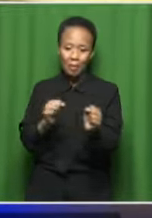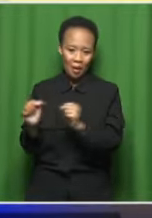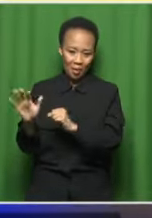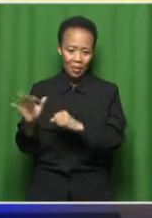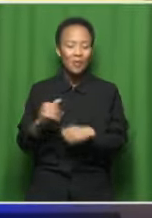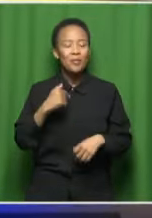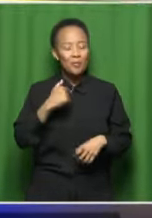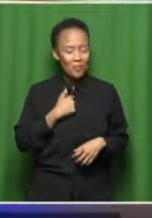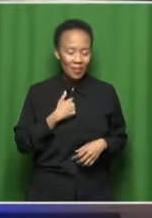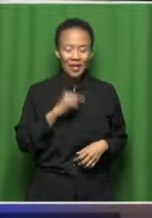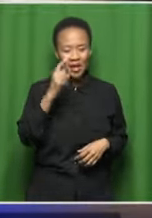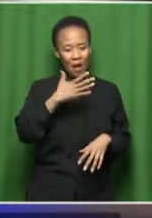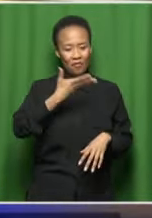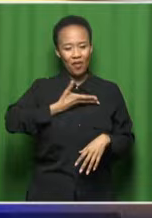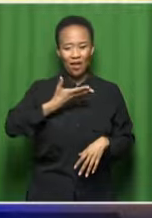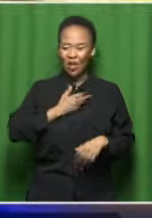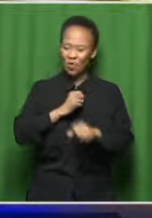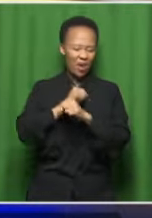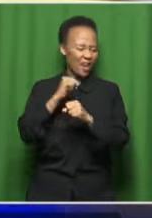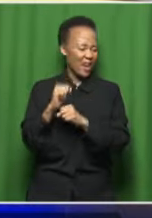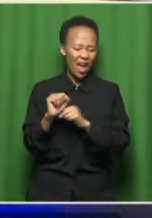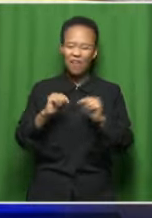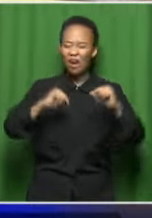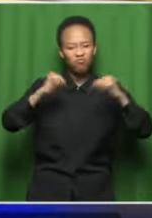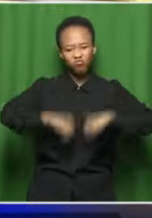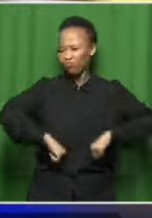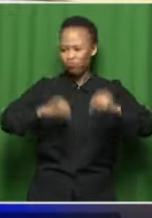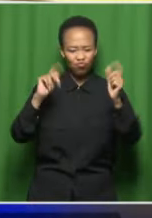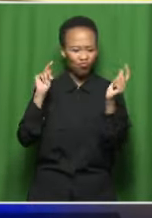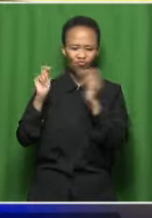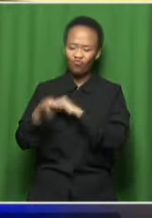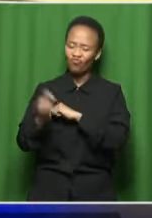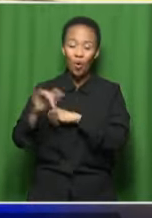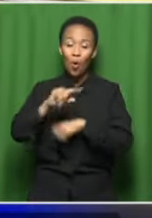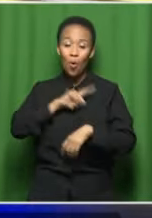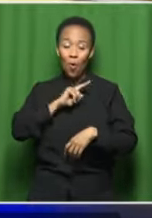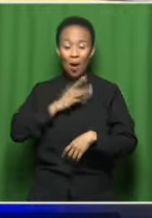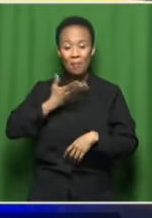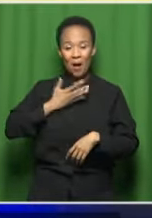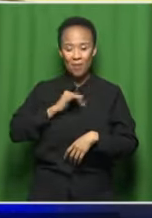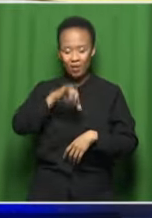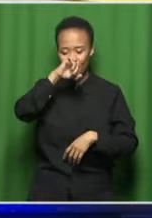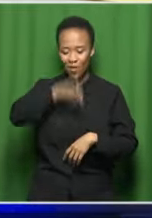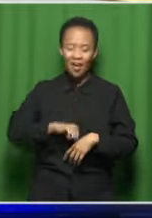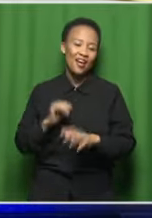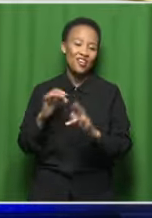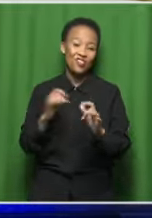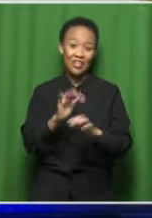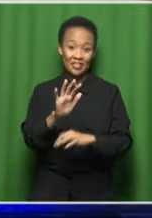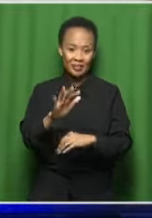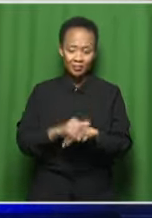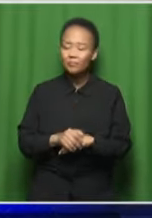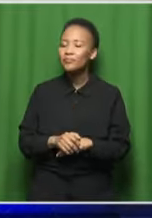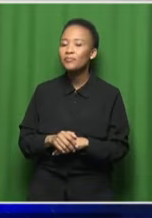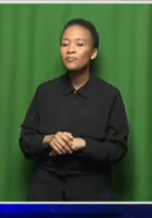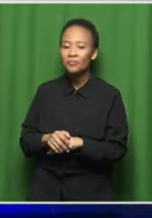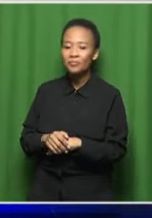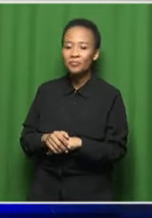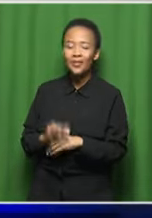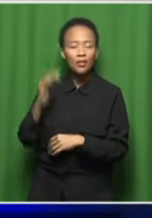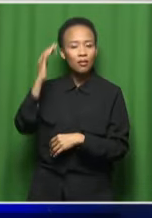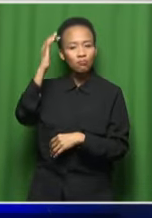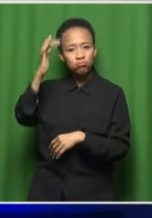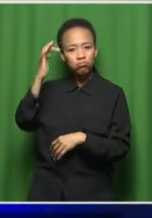Definitely. There's different schools, of ardent jazz lover. And I raised this argument, this question with him, saying that, imagine